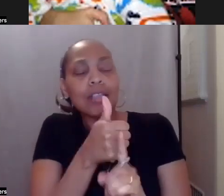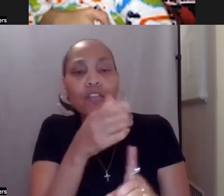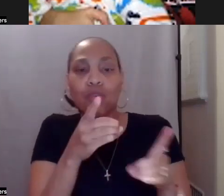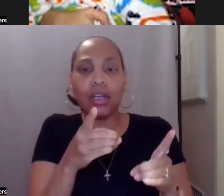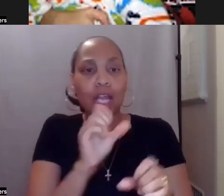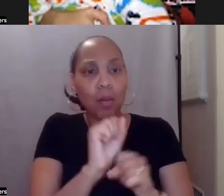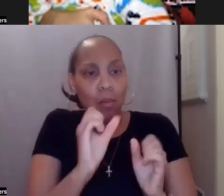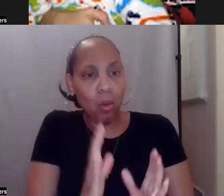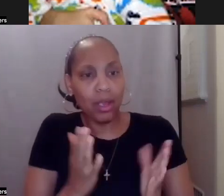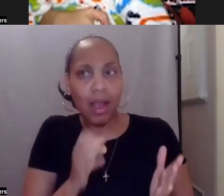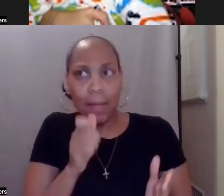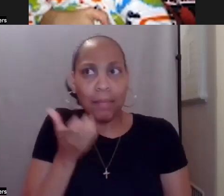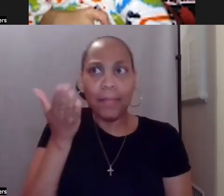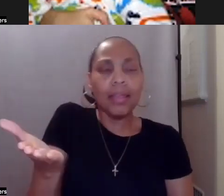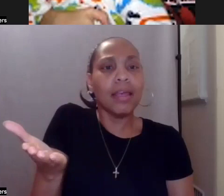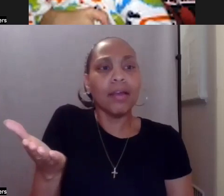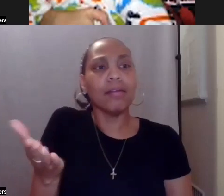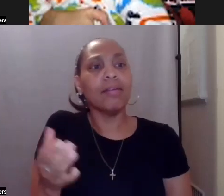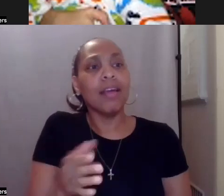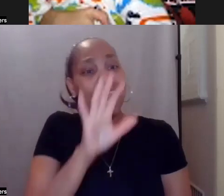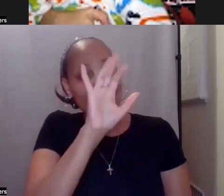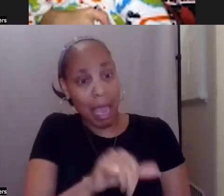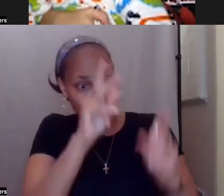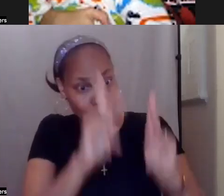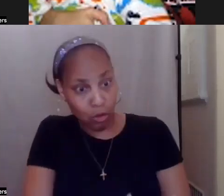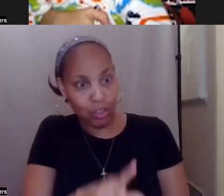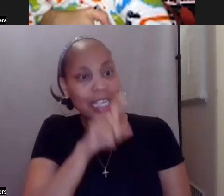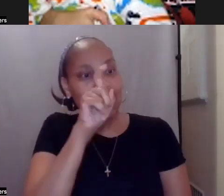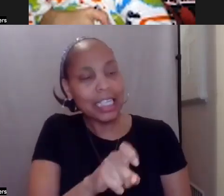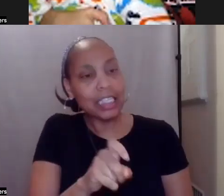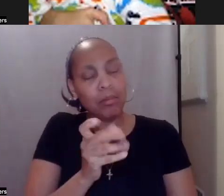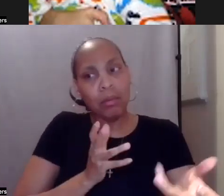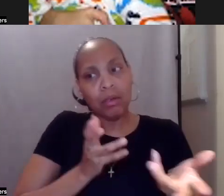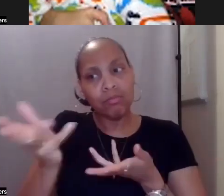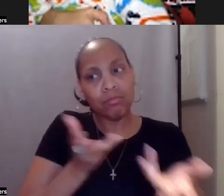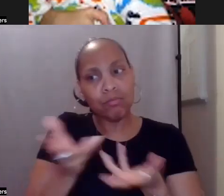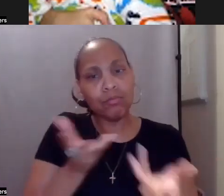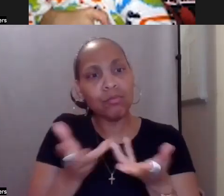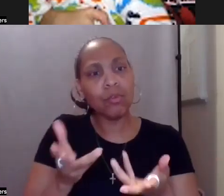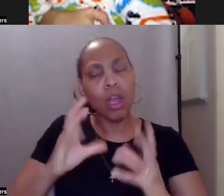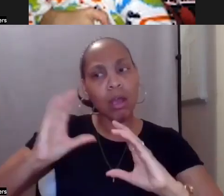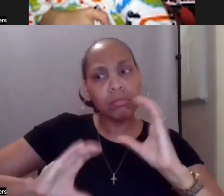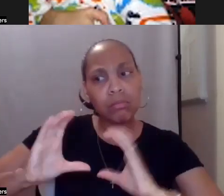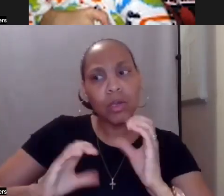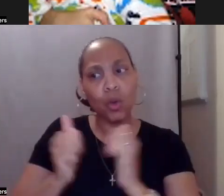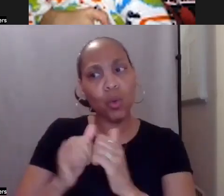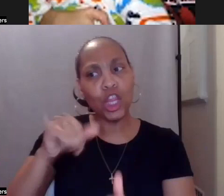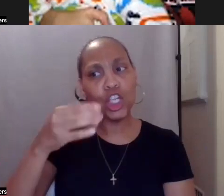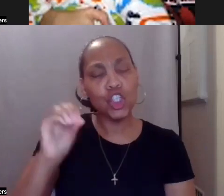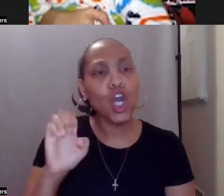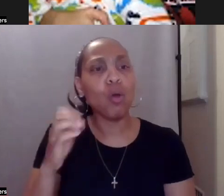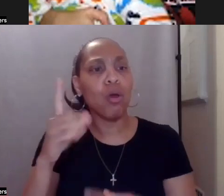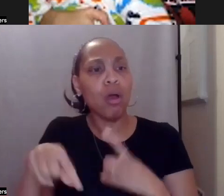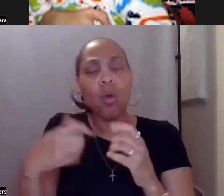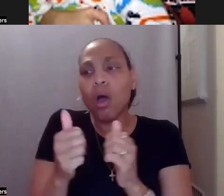carry on a conversation with Joe about the Yankees. And it's important that the conversation is detailed about the